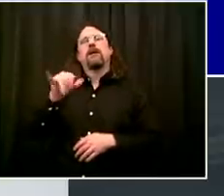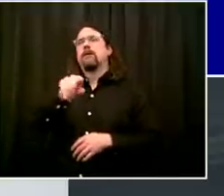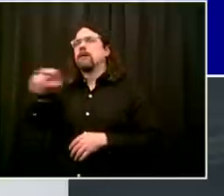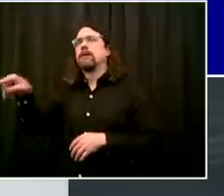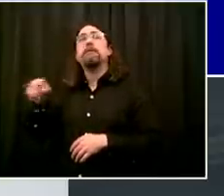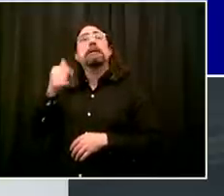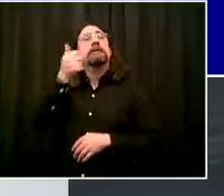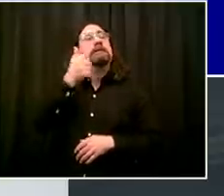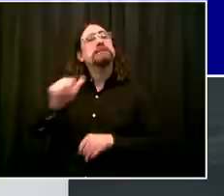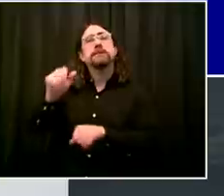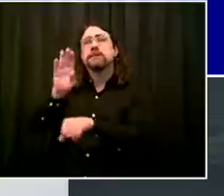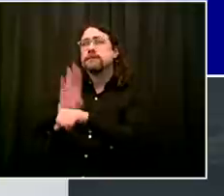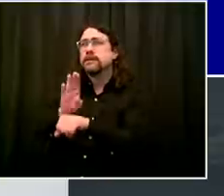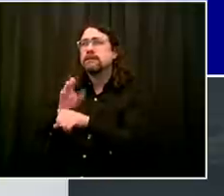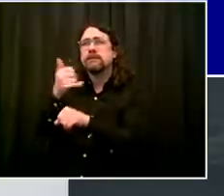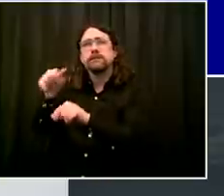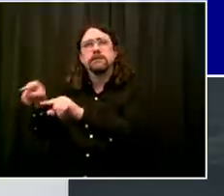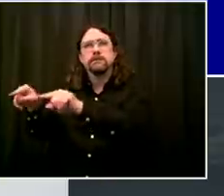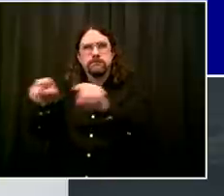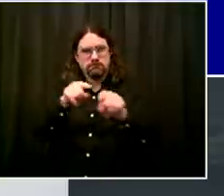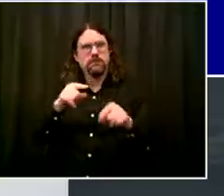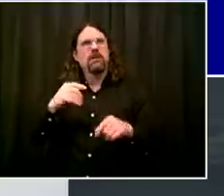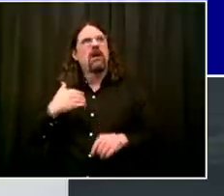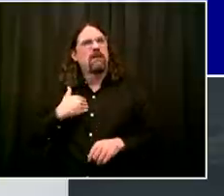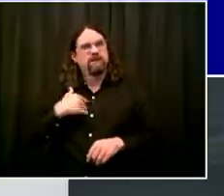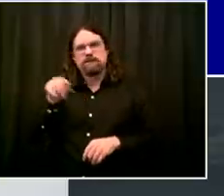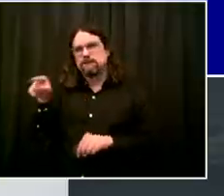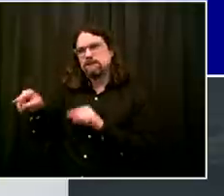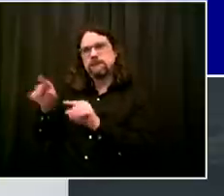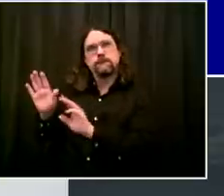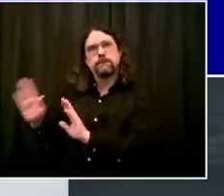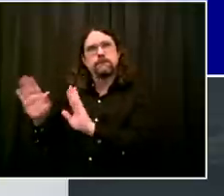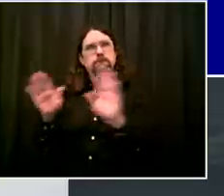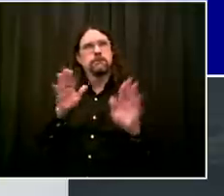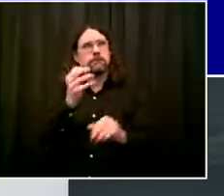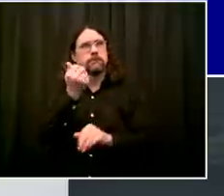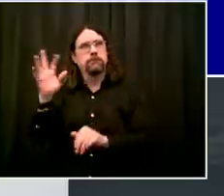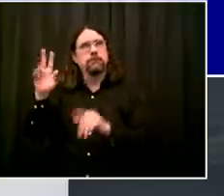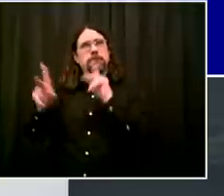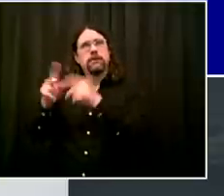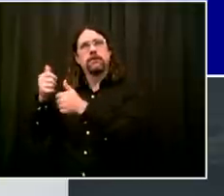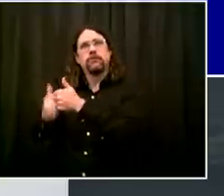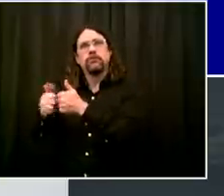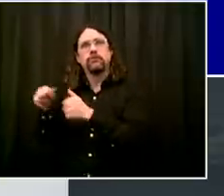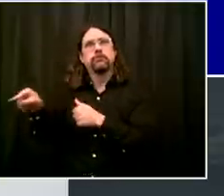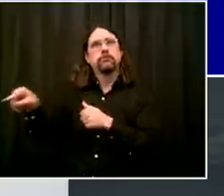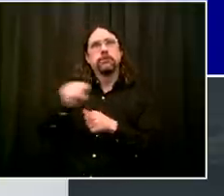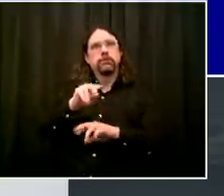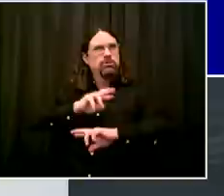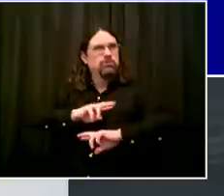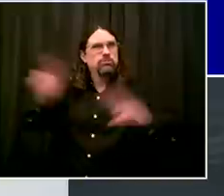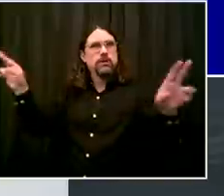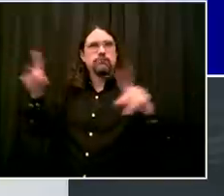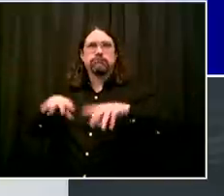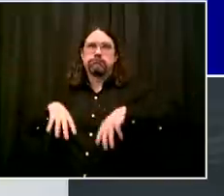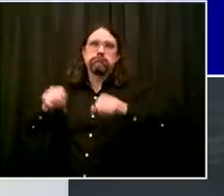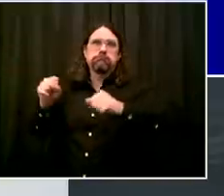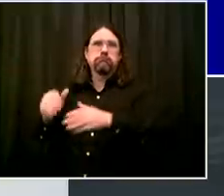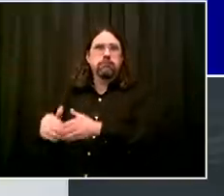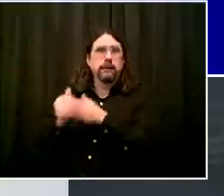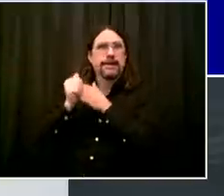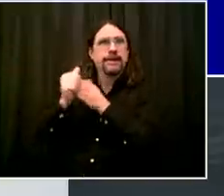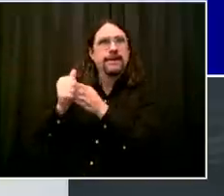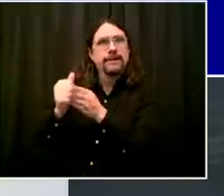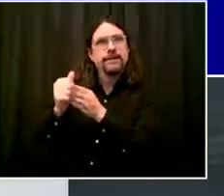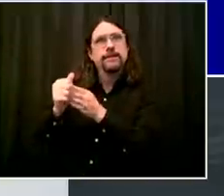even if some are going to take a wait-and-see attitude, there's lots of pioneers. lots of folks ready to restart and do it the right way and show others it can be done. So it